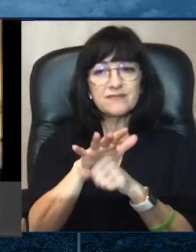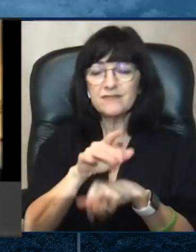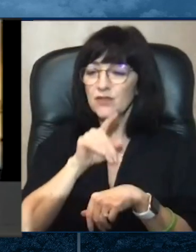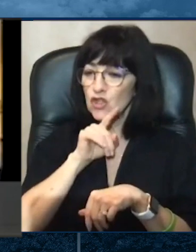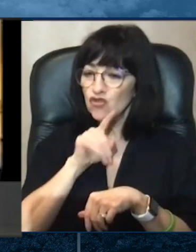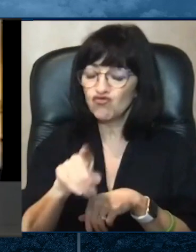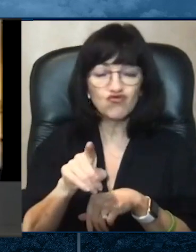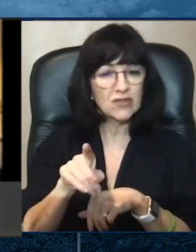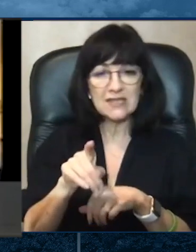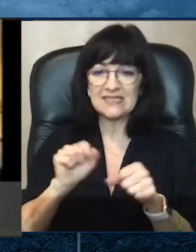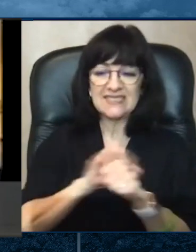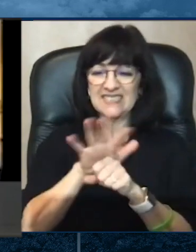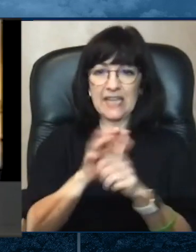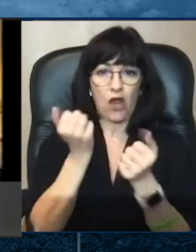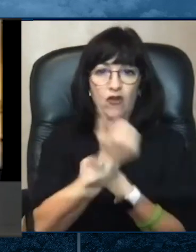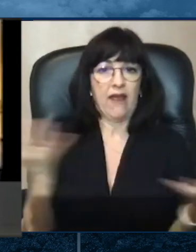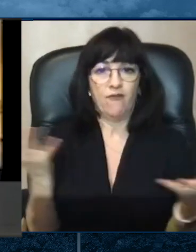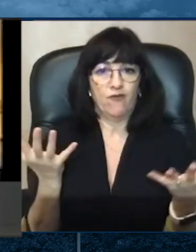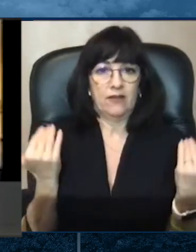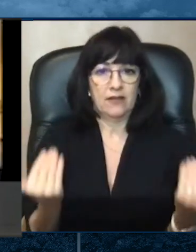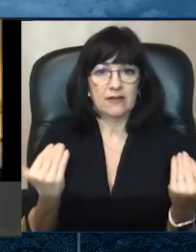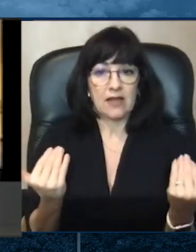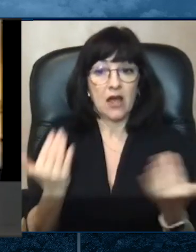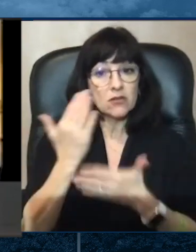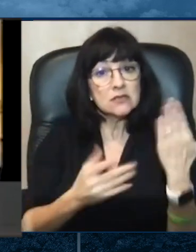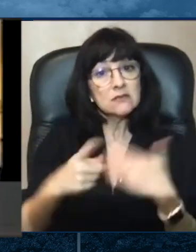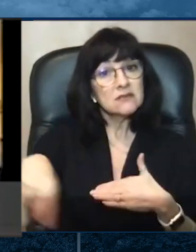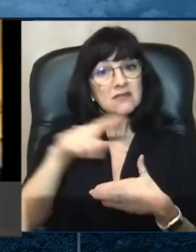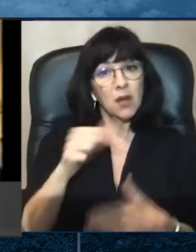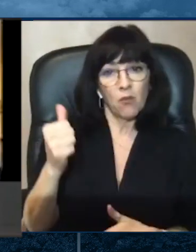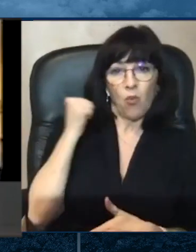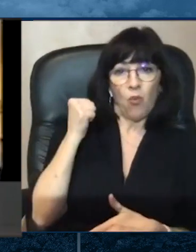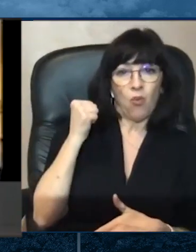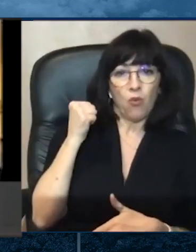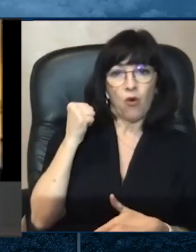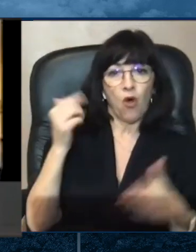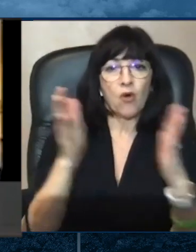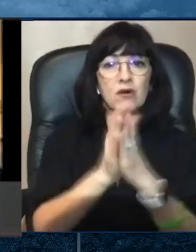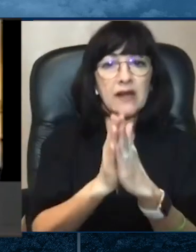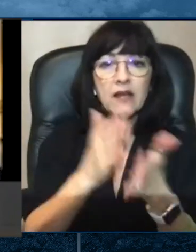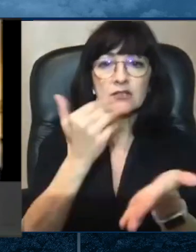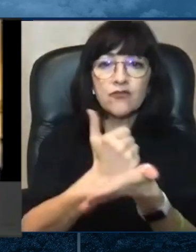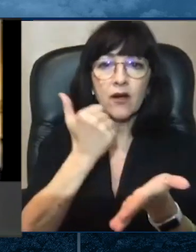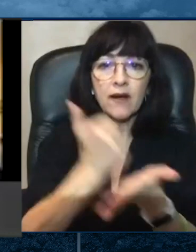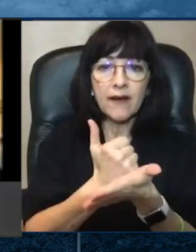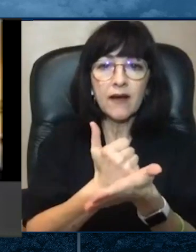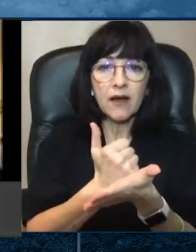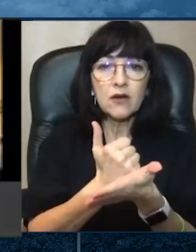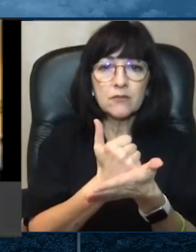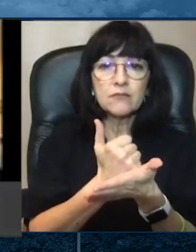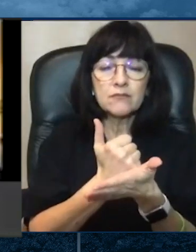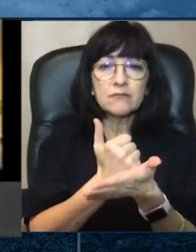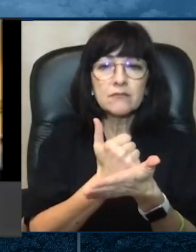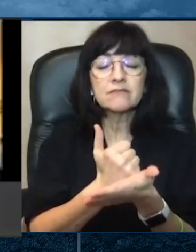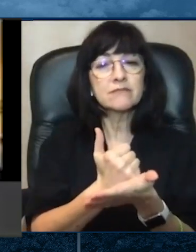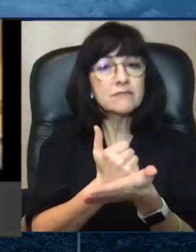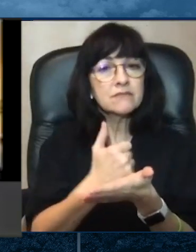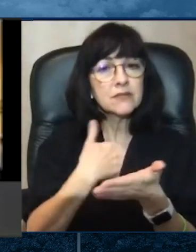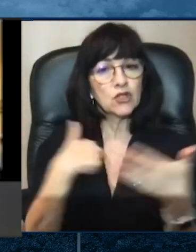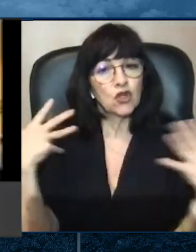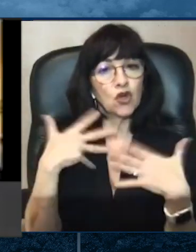right now. They fear seeking help, afraid that this country will see them as just trying to take advantage of the system.